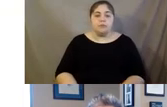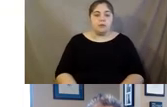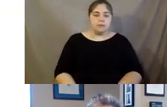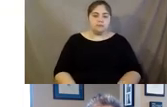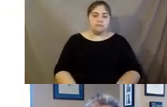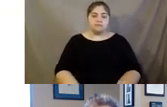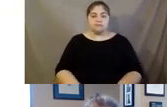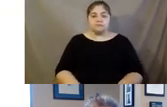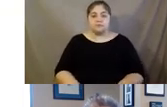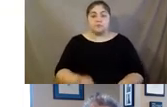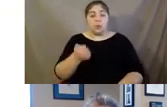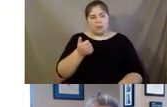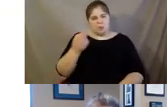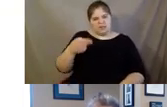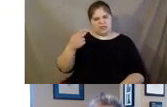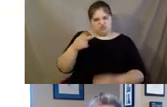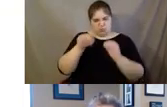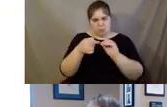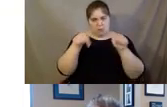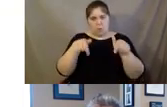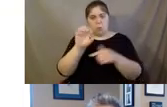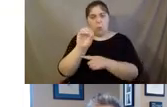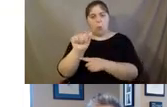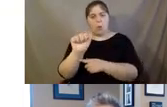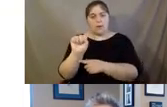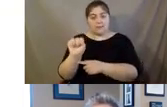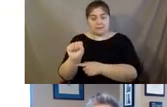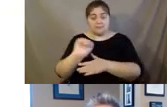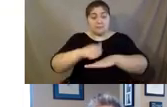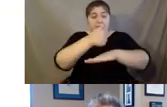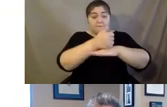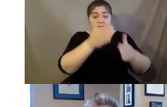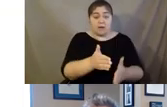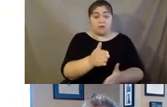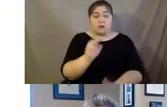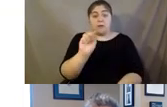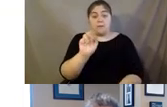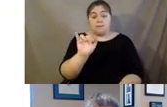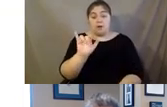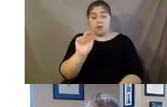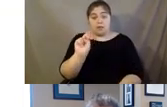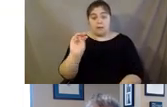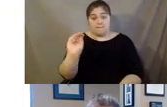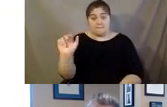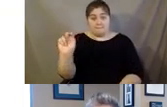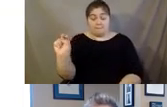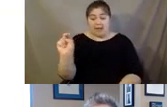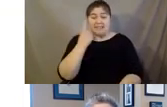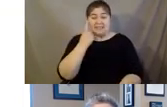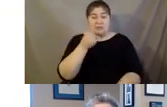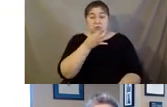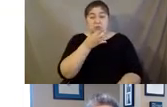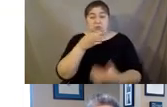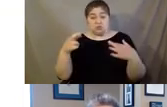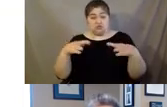So a little bit of history behind OASIS. The founder, Marilyn Mann, was approaching retirement, and she just happened to be